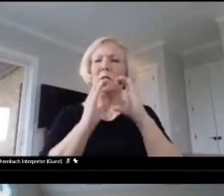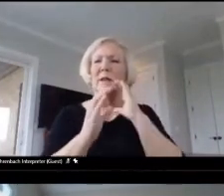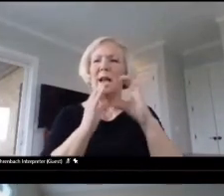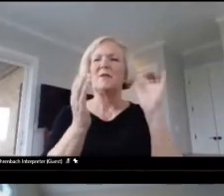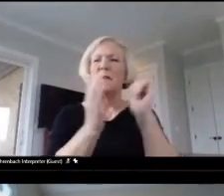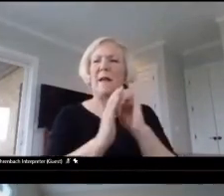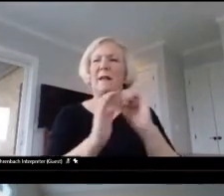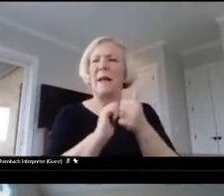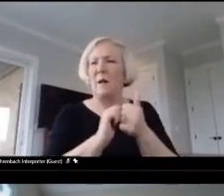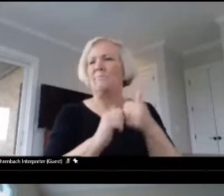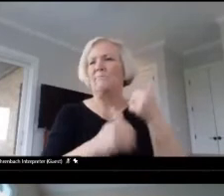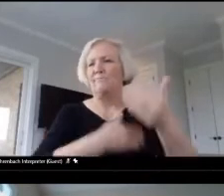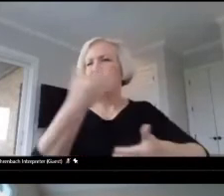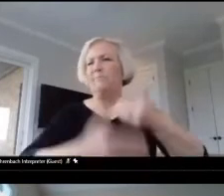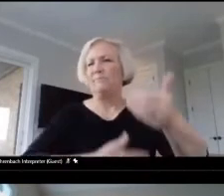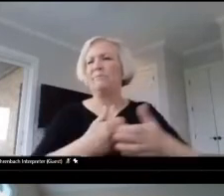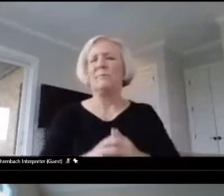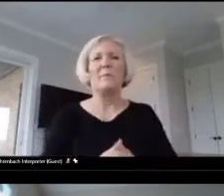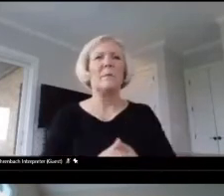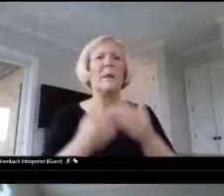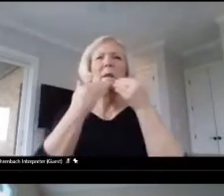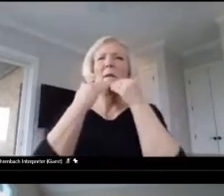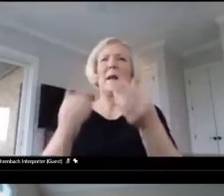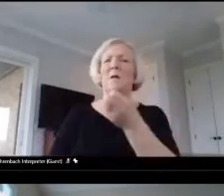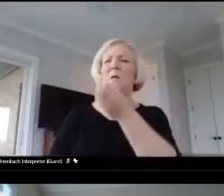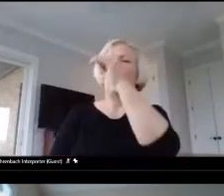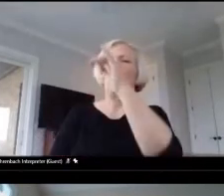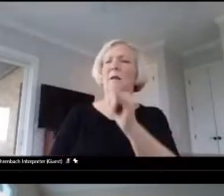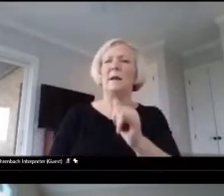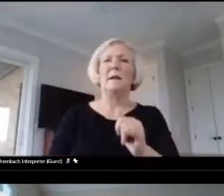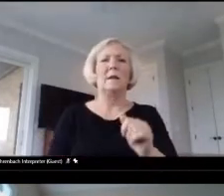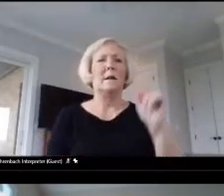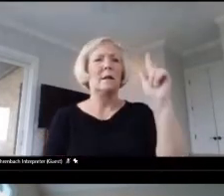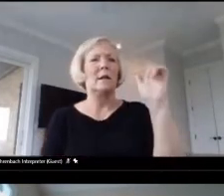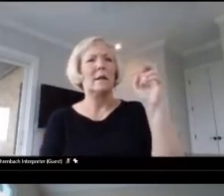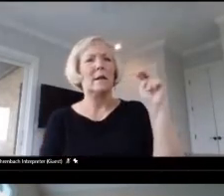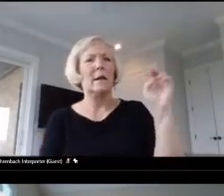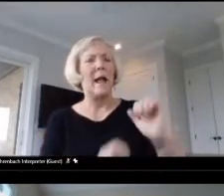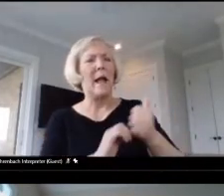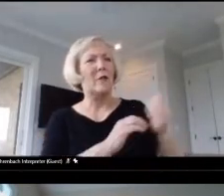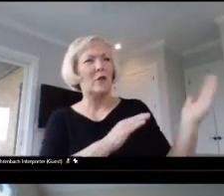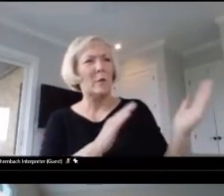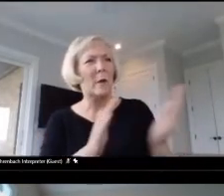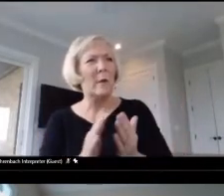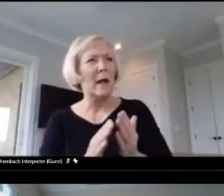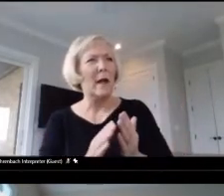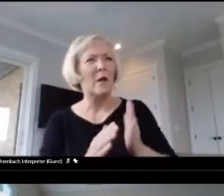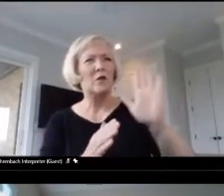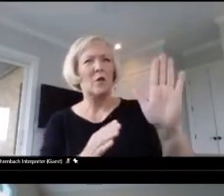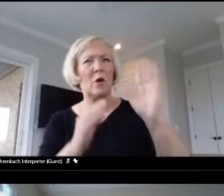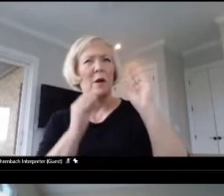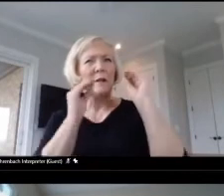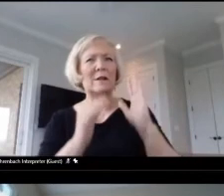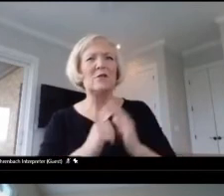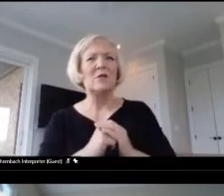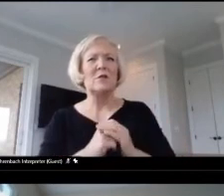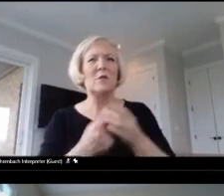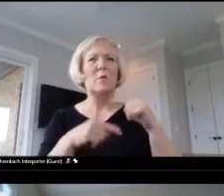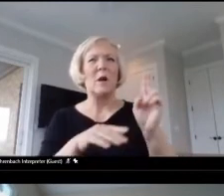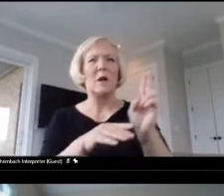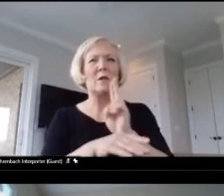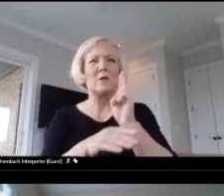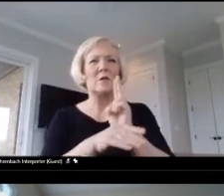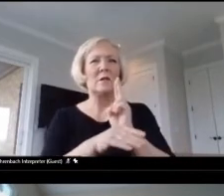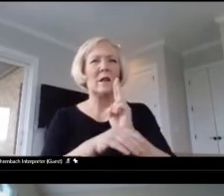Thank you, Holly. Lynn, how do you prepare your teachers while using the National Board